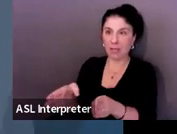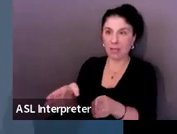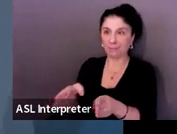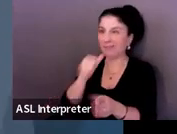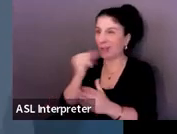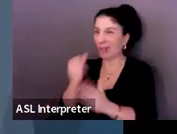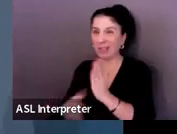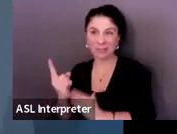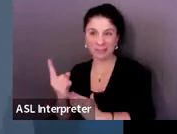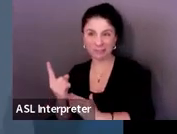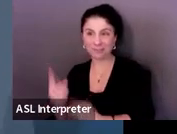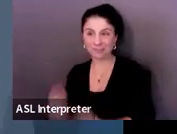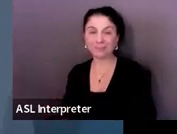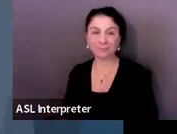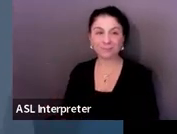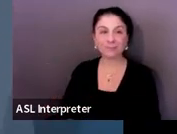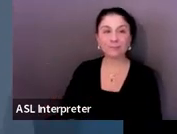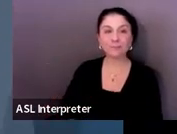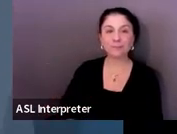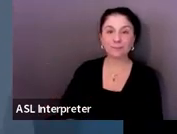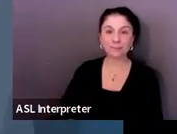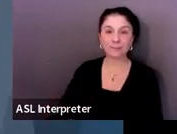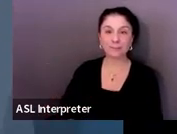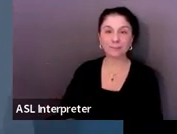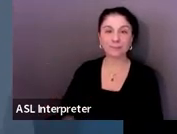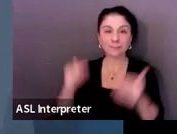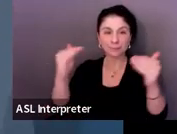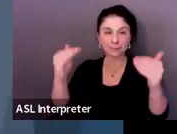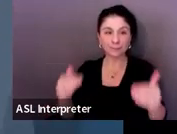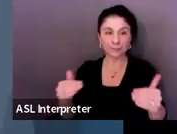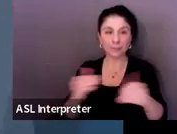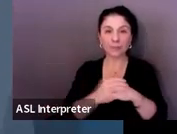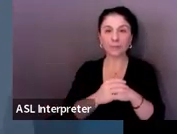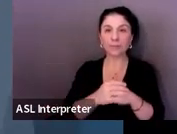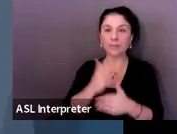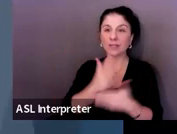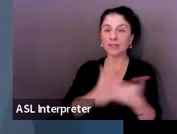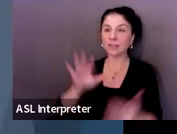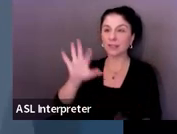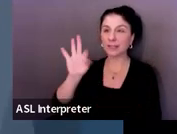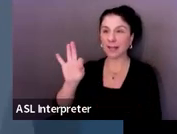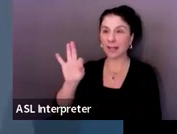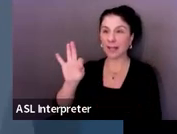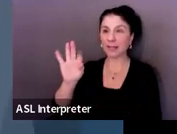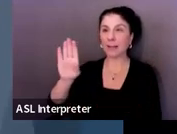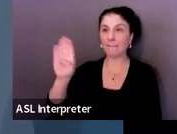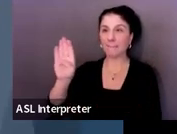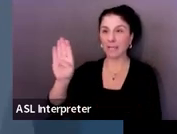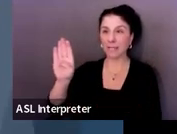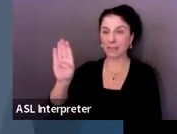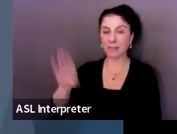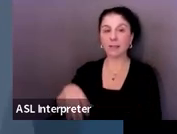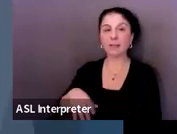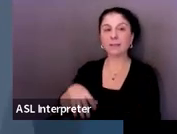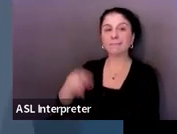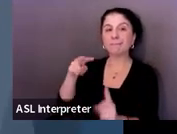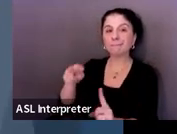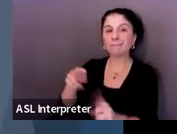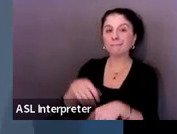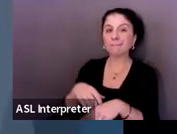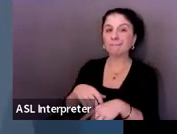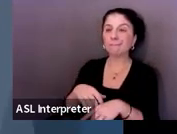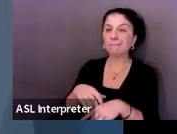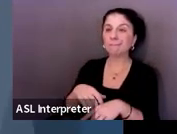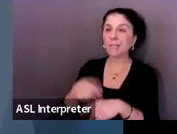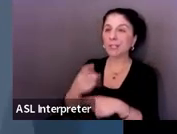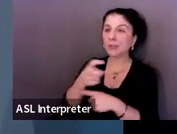And then another part of the transition plan is that section nine B, where we look at those transition assessments,